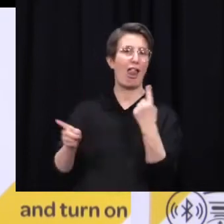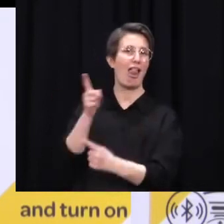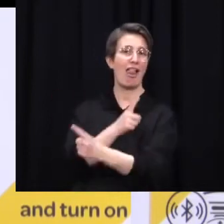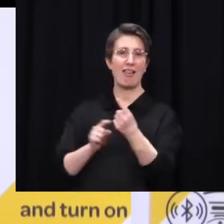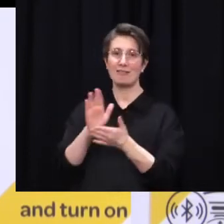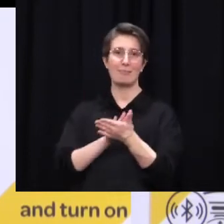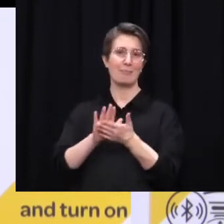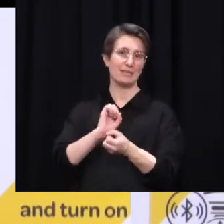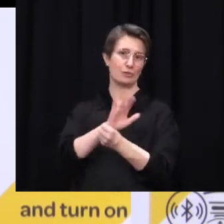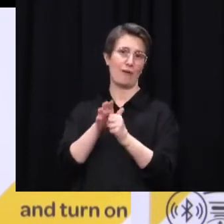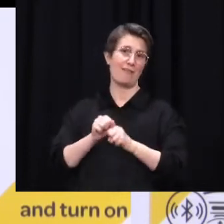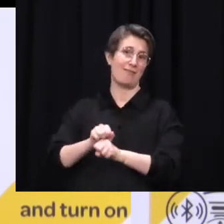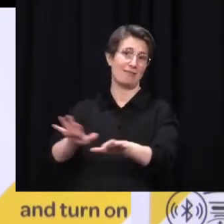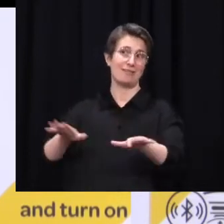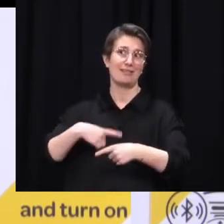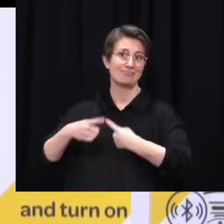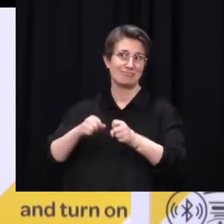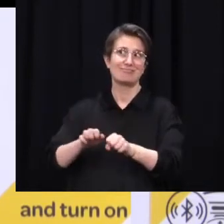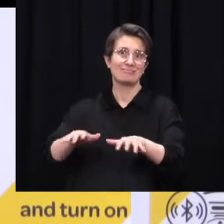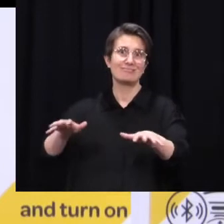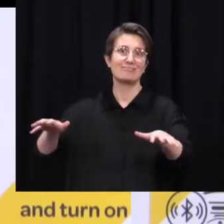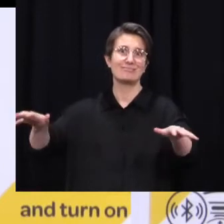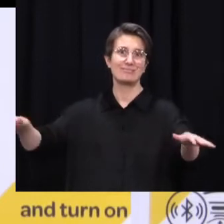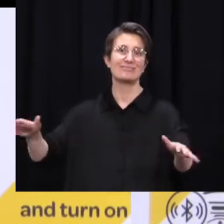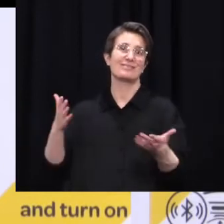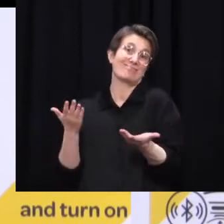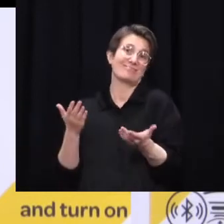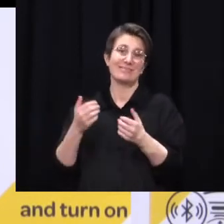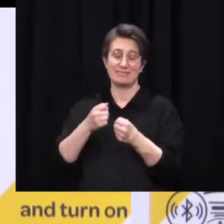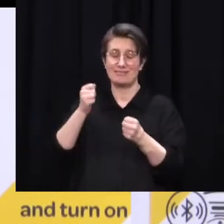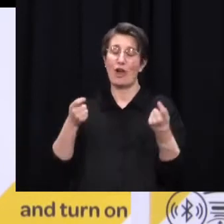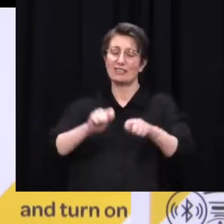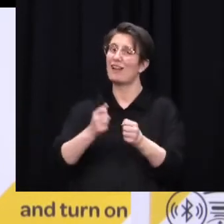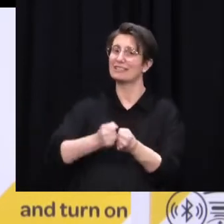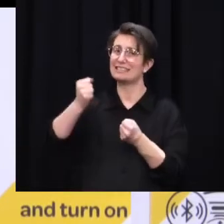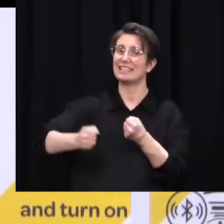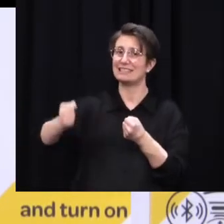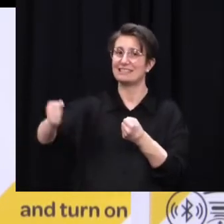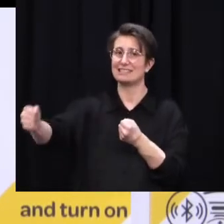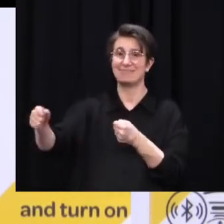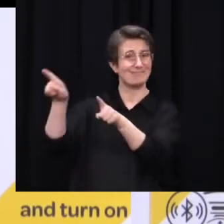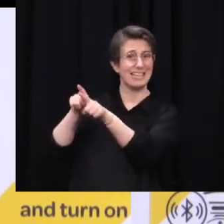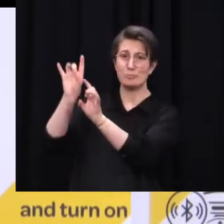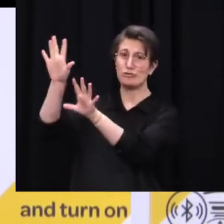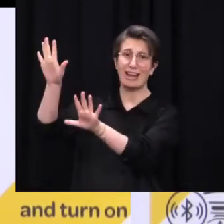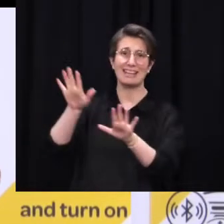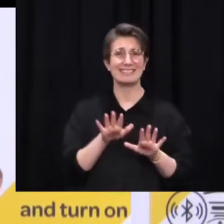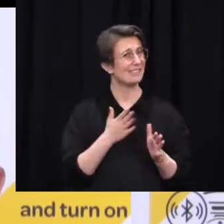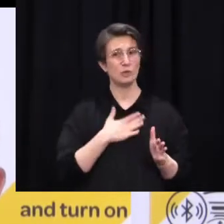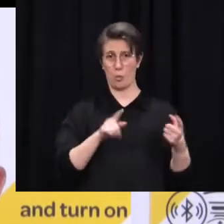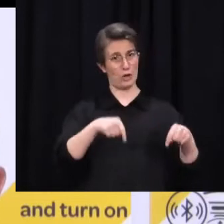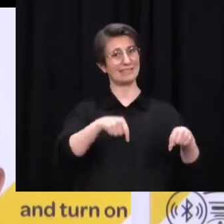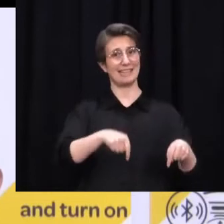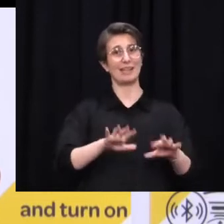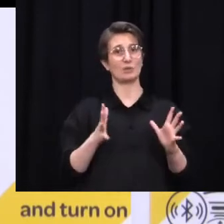keep extending lockdown further as it has done in Australia. If we all stay in our bubbles, if we all resist the urge to travel